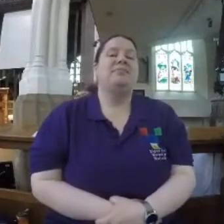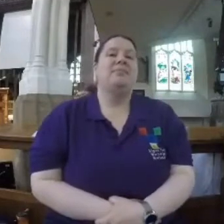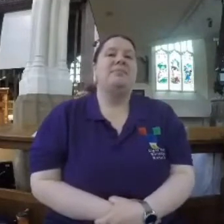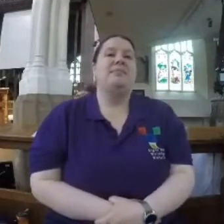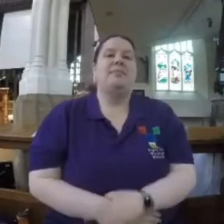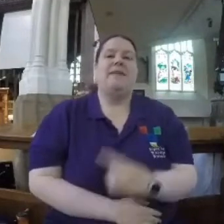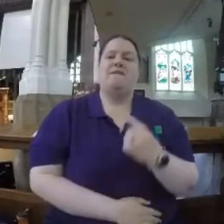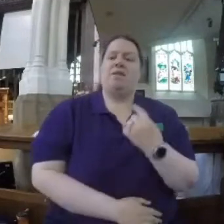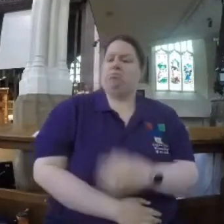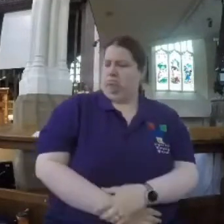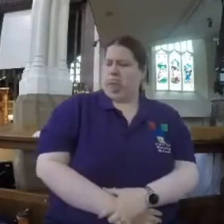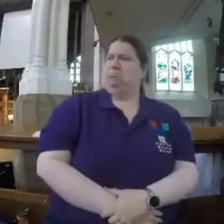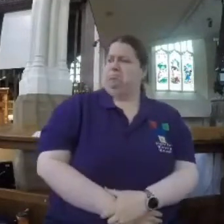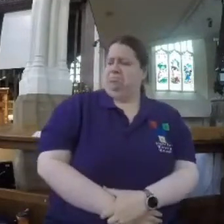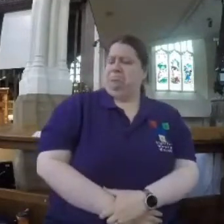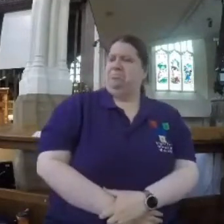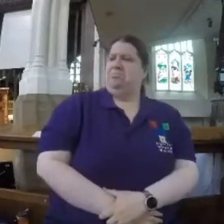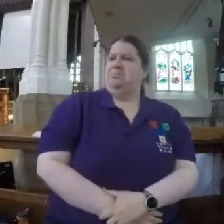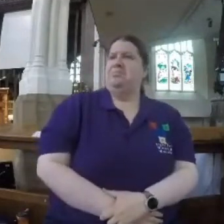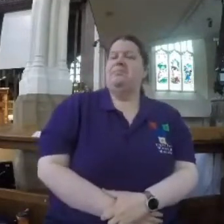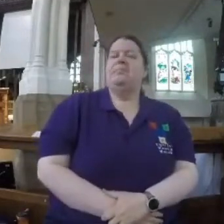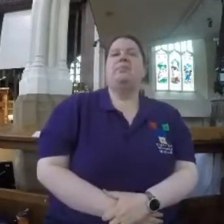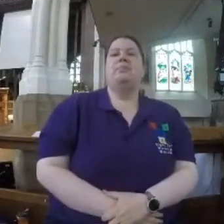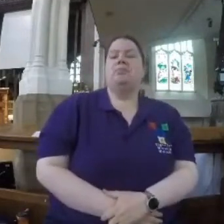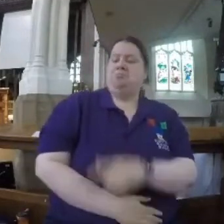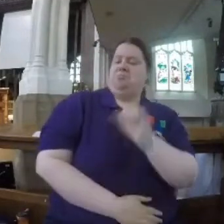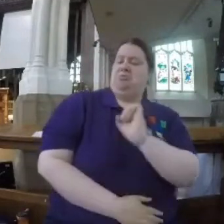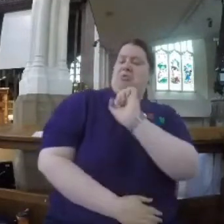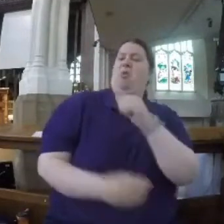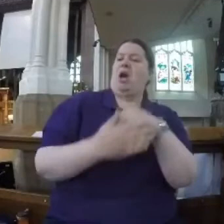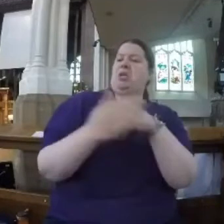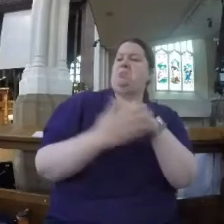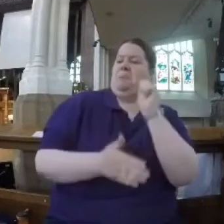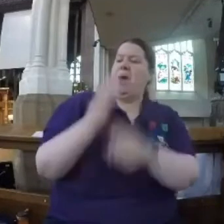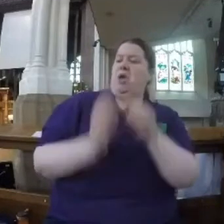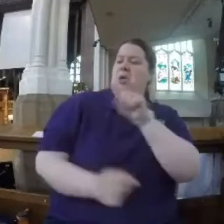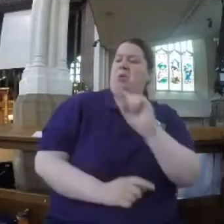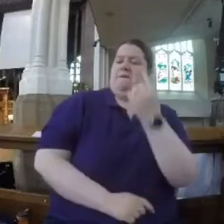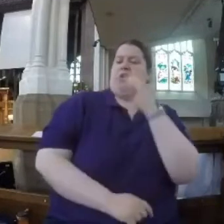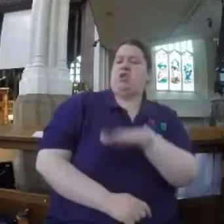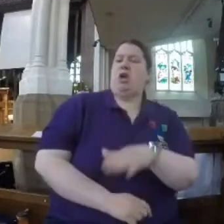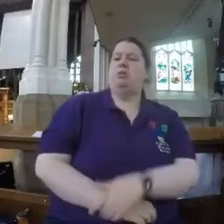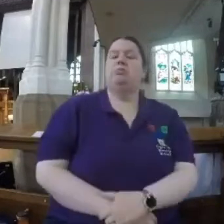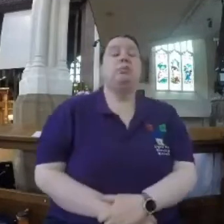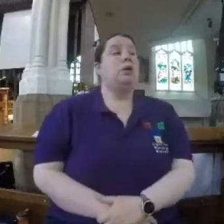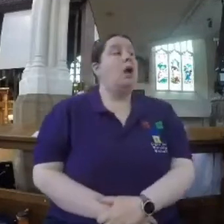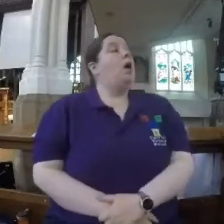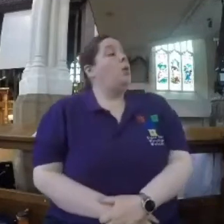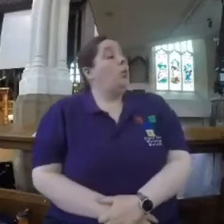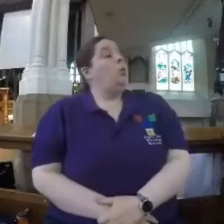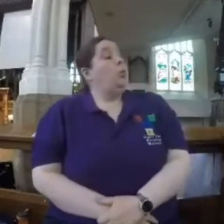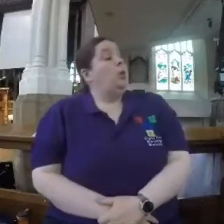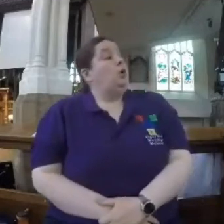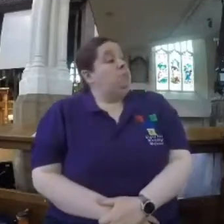The first woman was a bit put out by this. So she said to the second woman, what did your husband buy you when you had your first child? Oh, said the